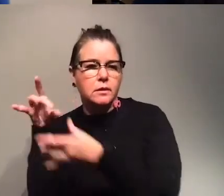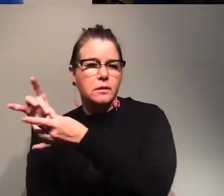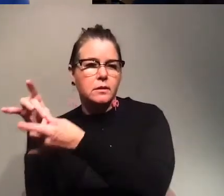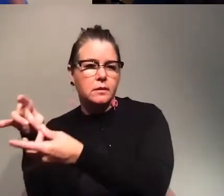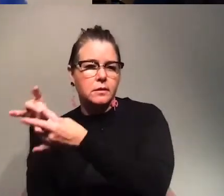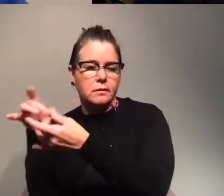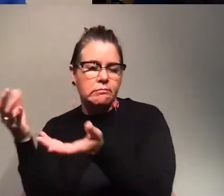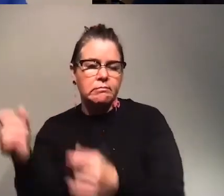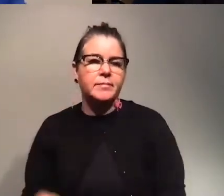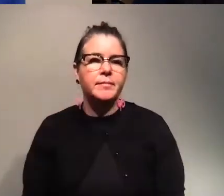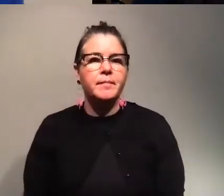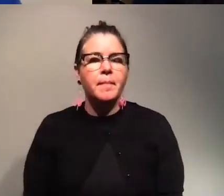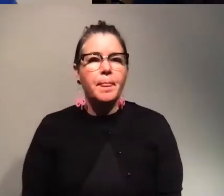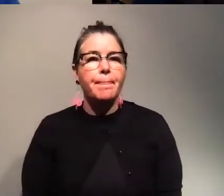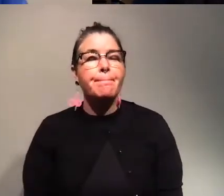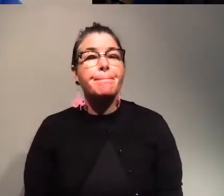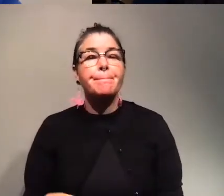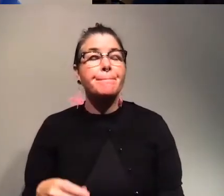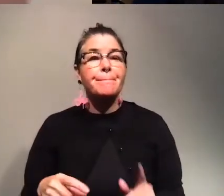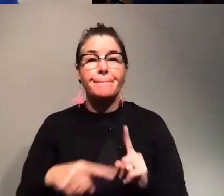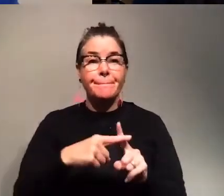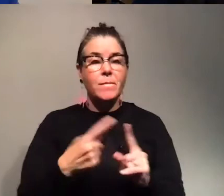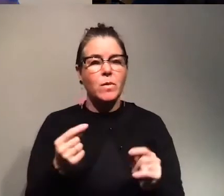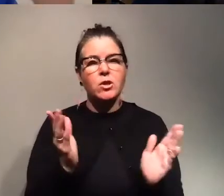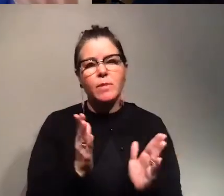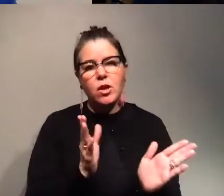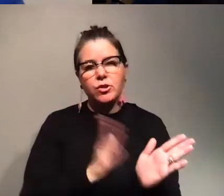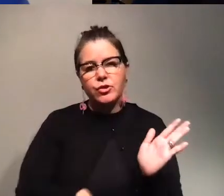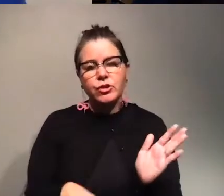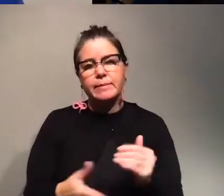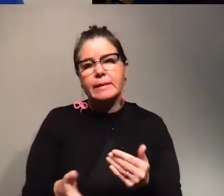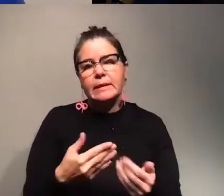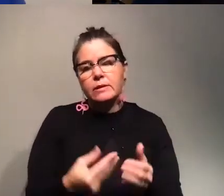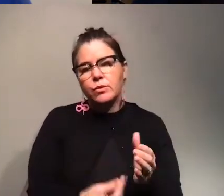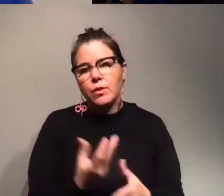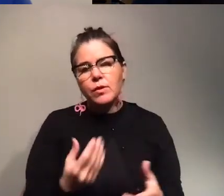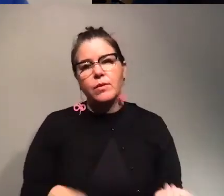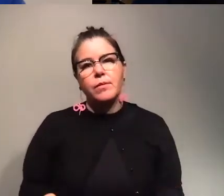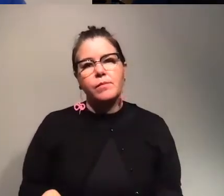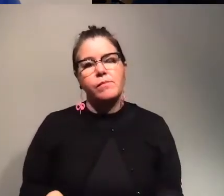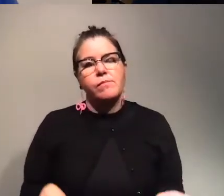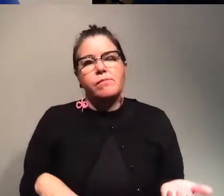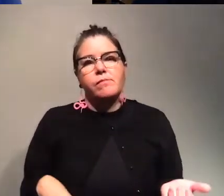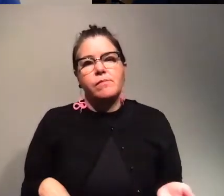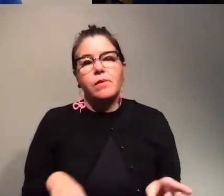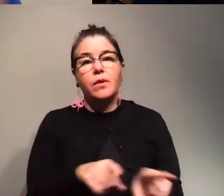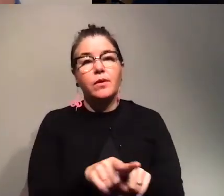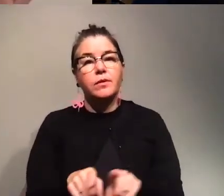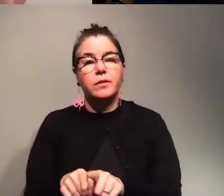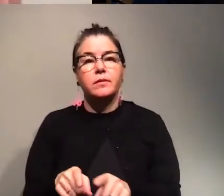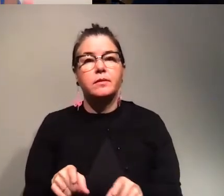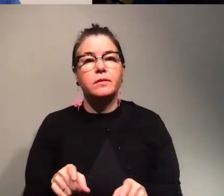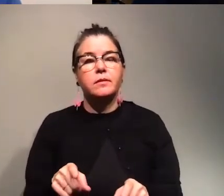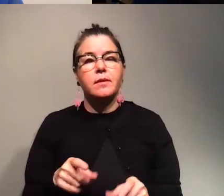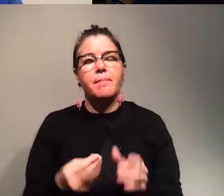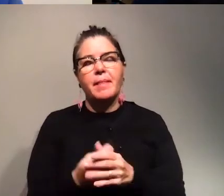it and the advantage of this plant is that it's small it's cheap it's very easy to grow uh so and also blind biologists